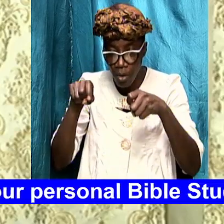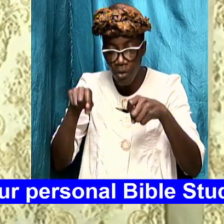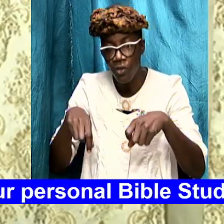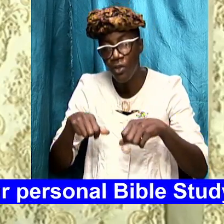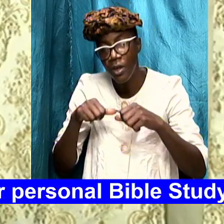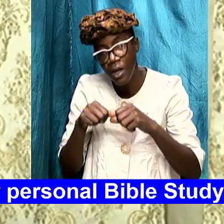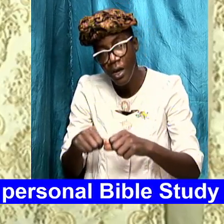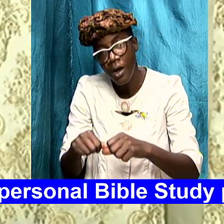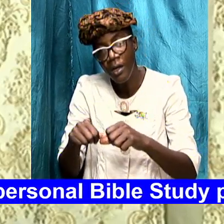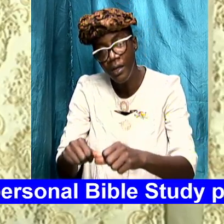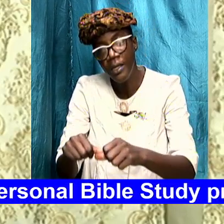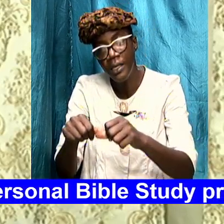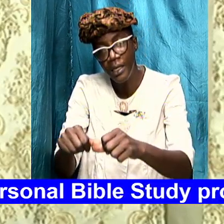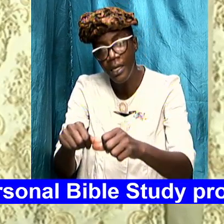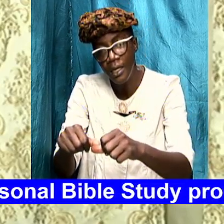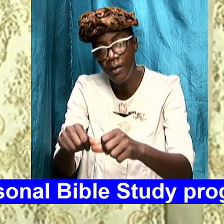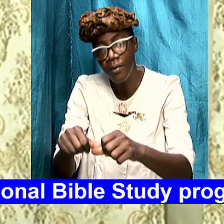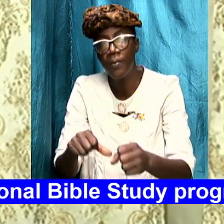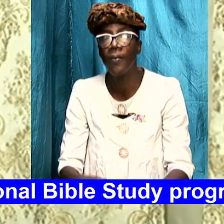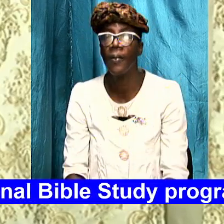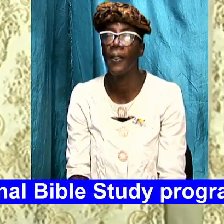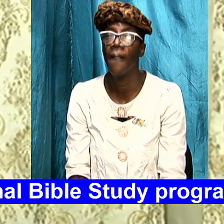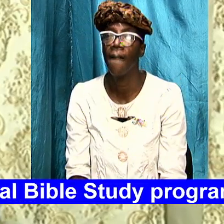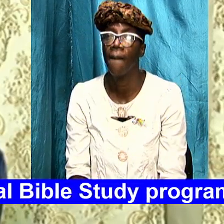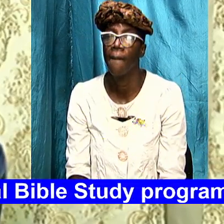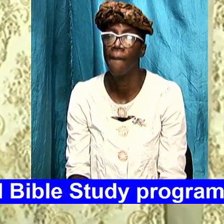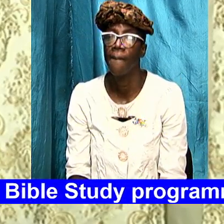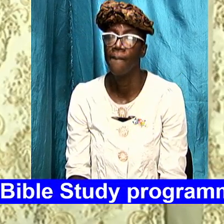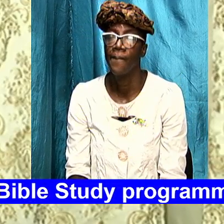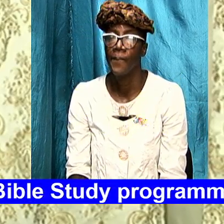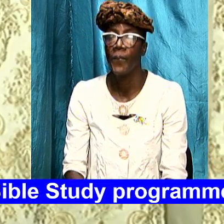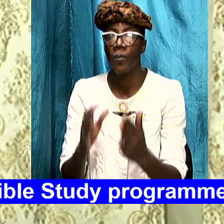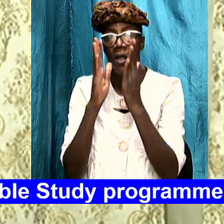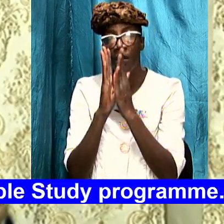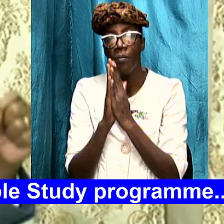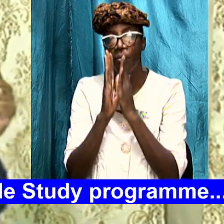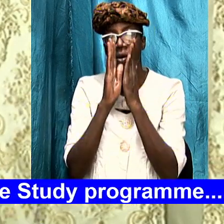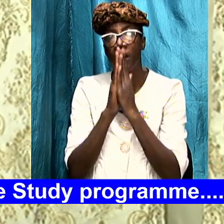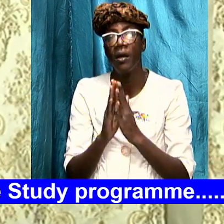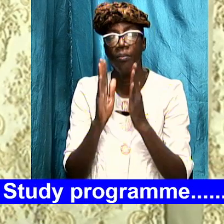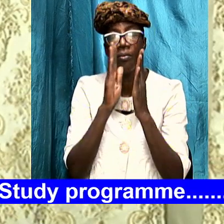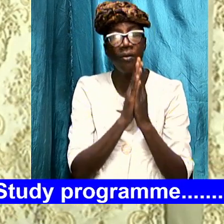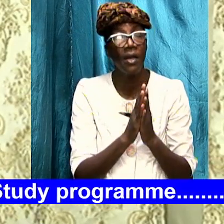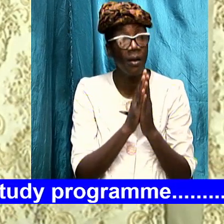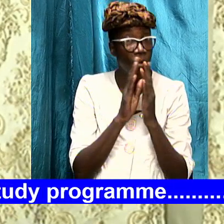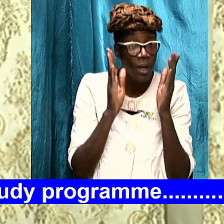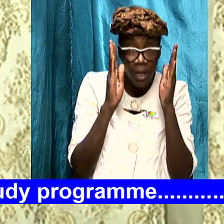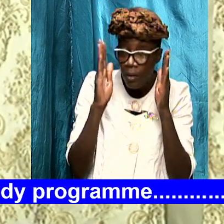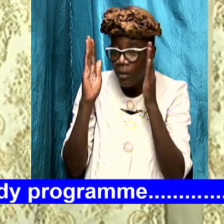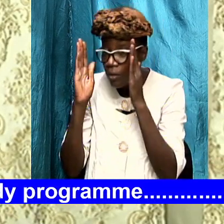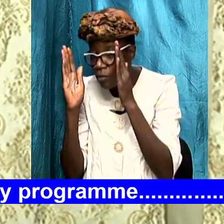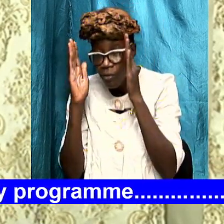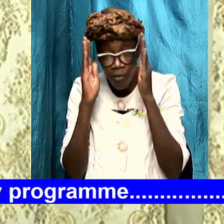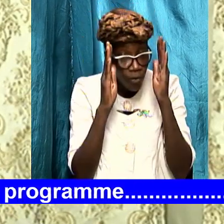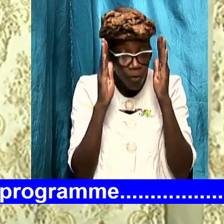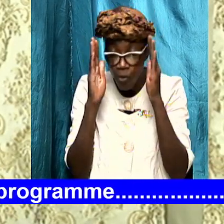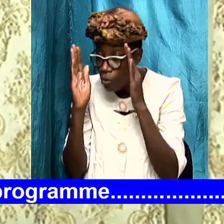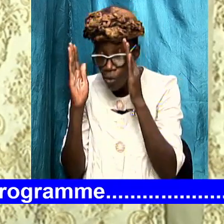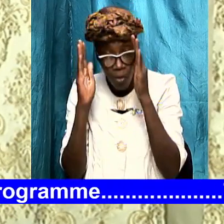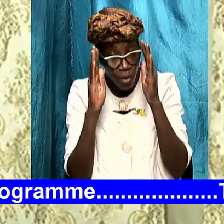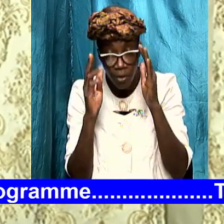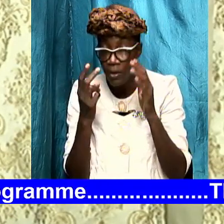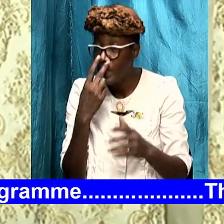on amen so be prayerful be vigilant let us see